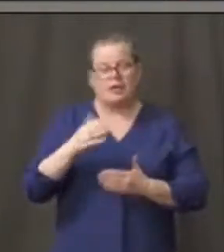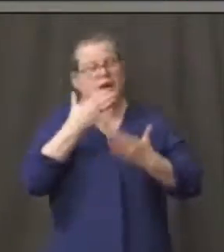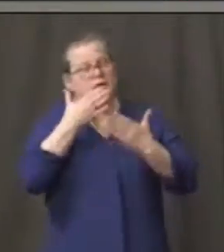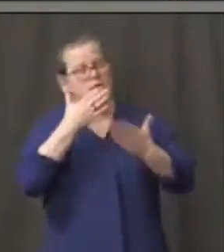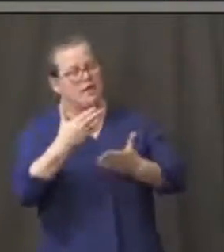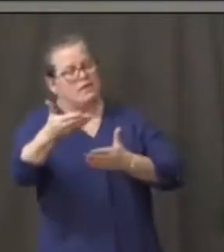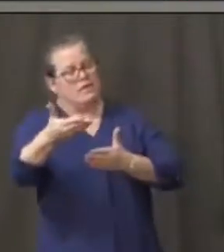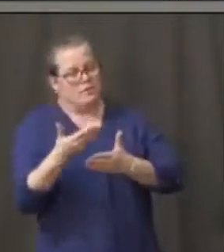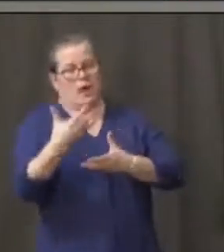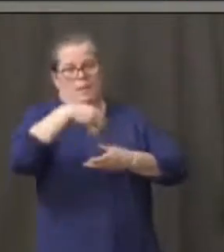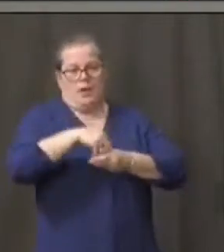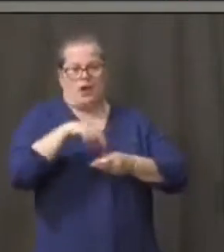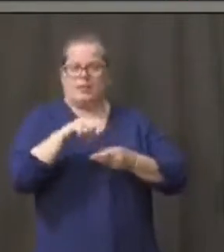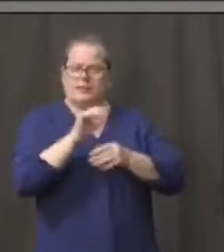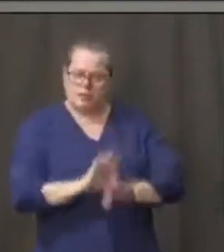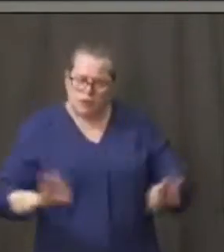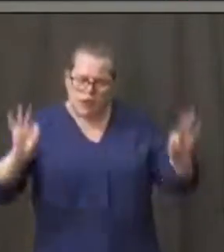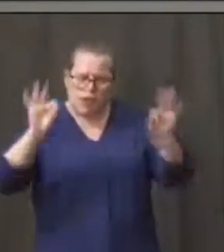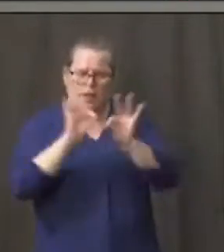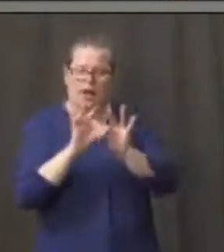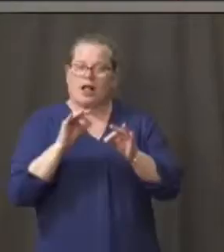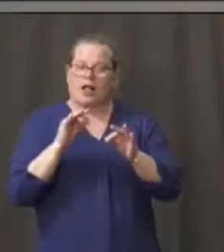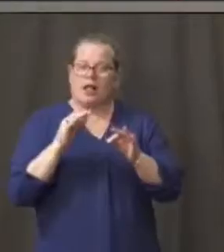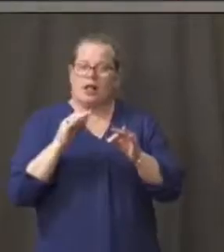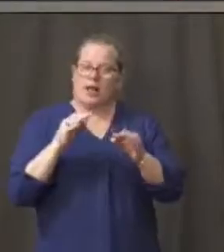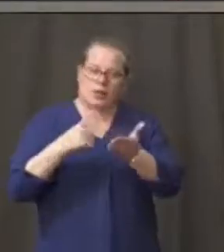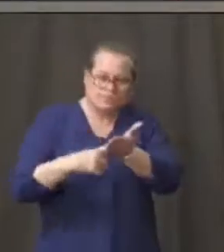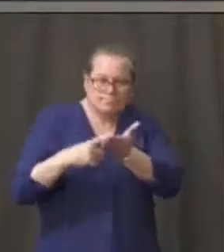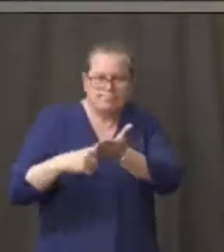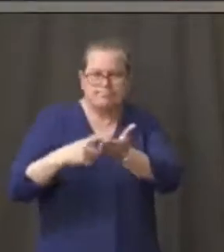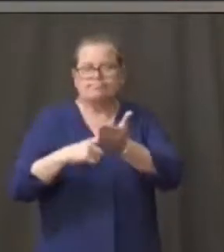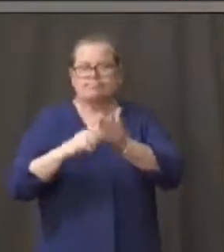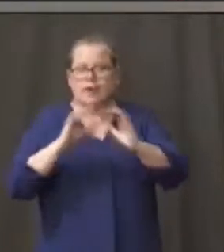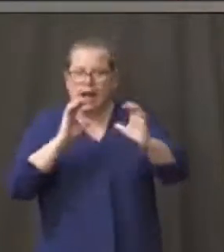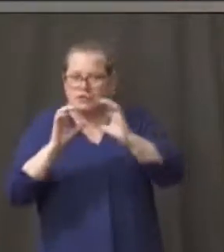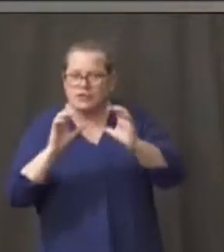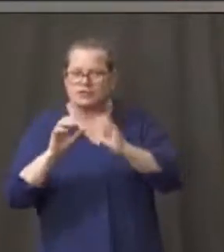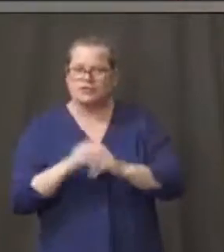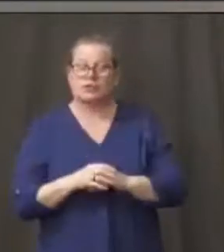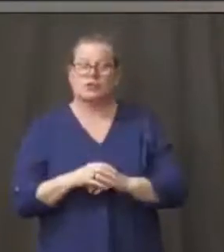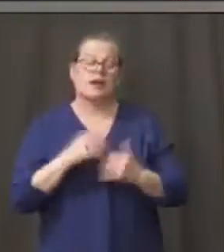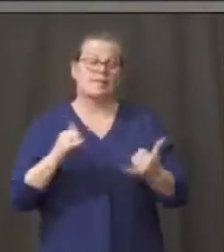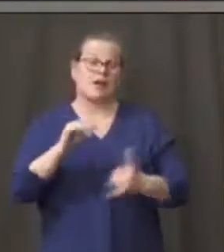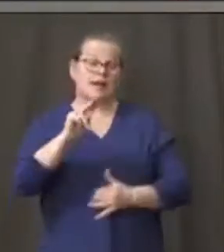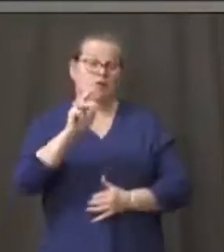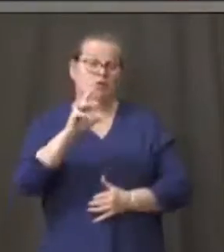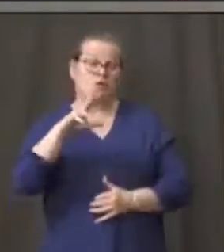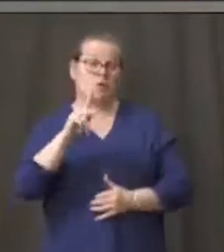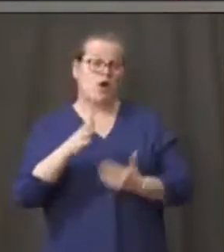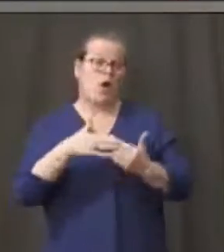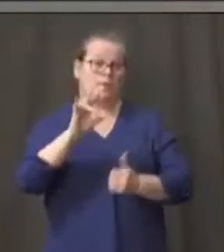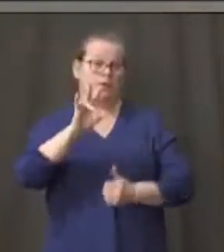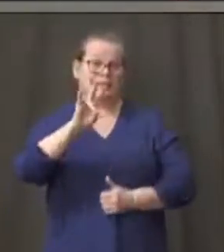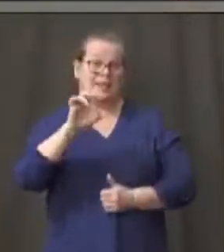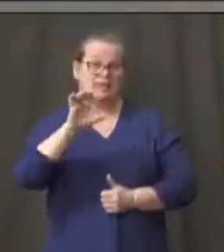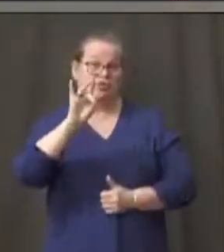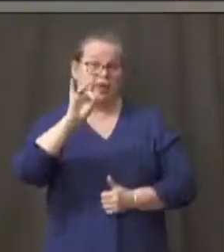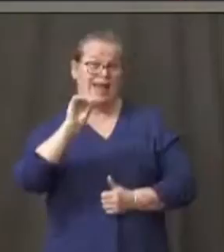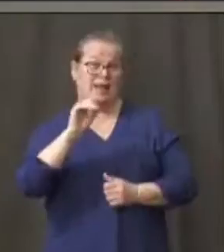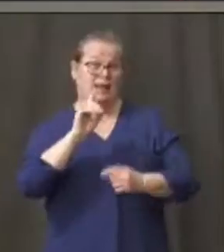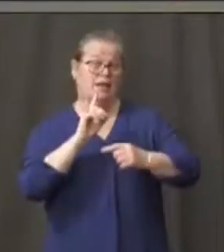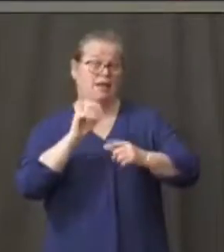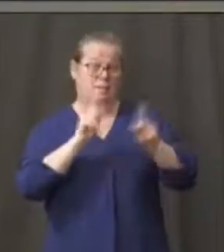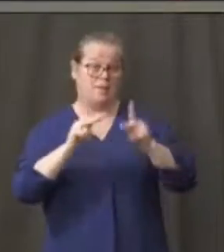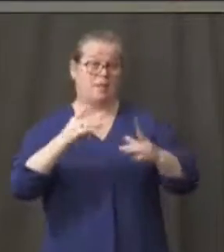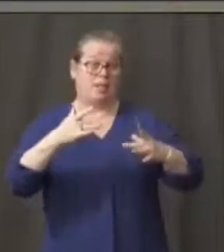this. This is so critical that we are having these conversations. know, Norwalk now has almost 780 positive cases and 36